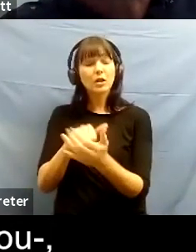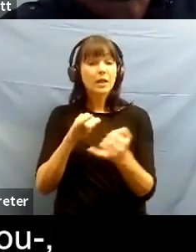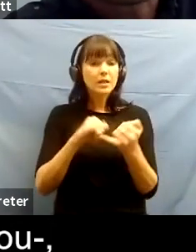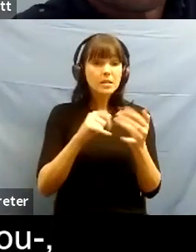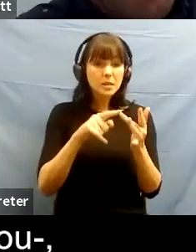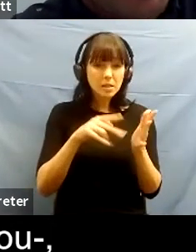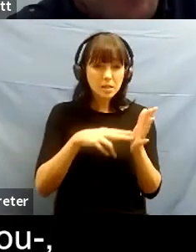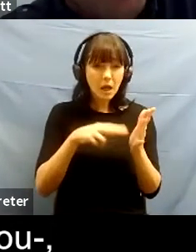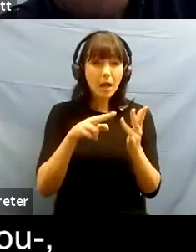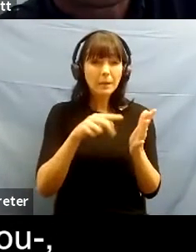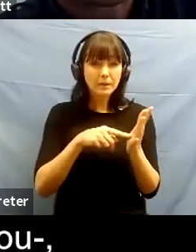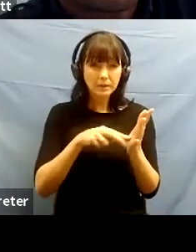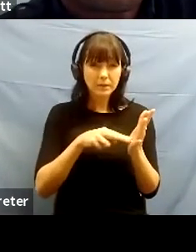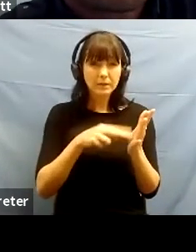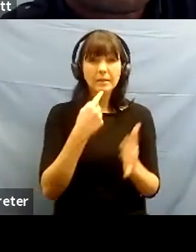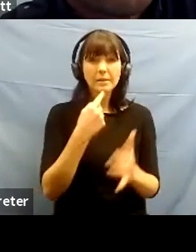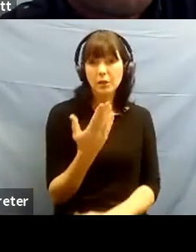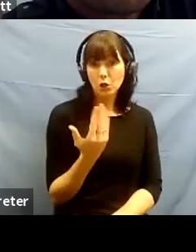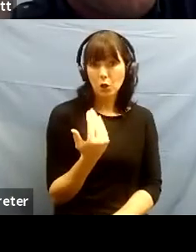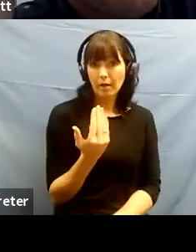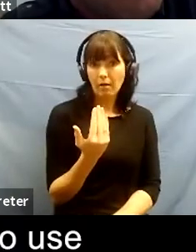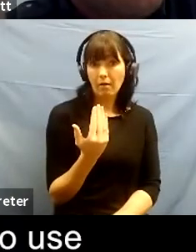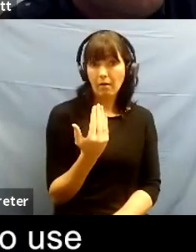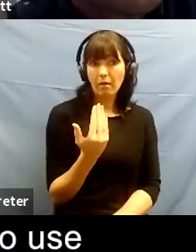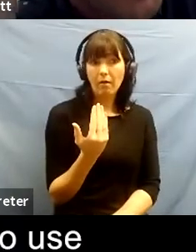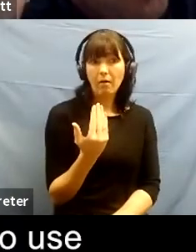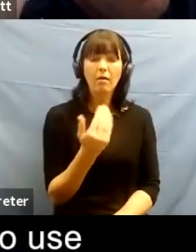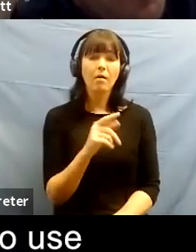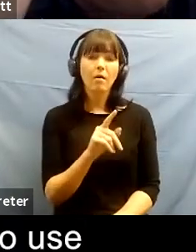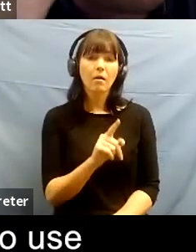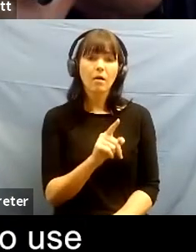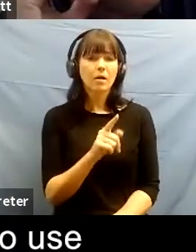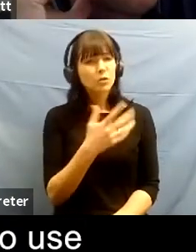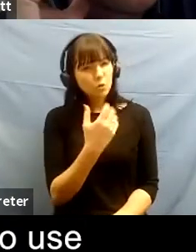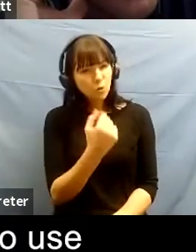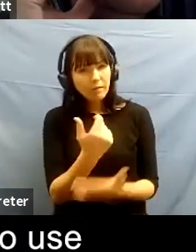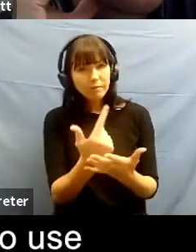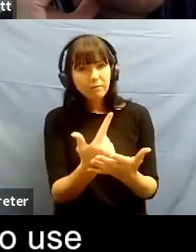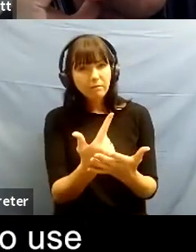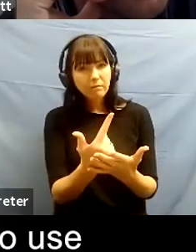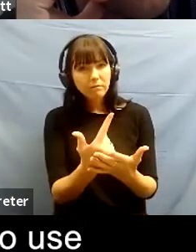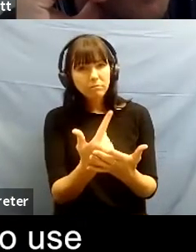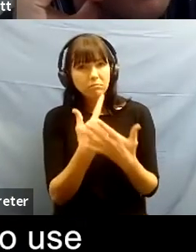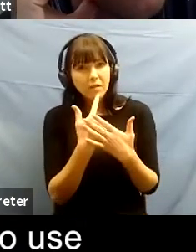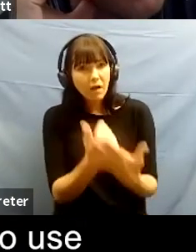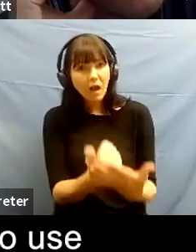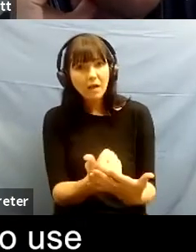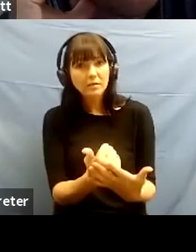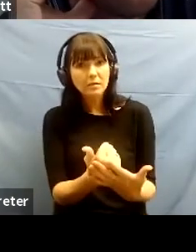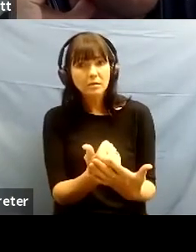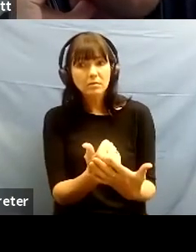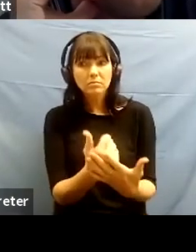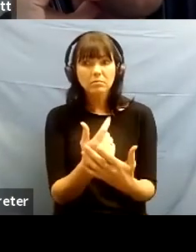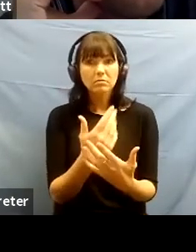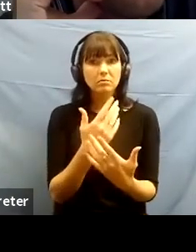you do you have any advice that of how you know approaches people could take to use creativity